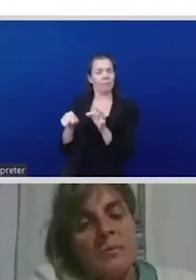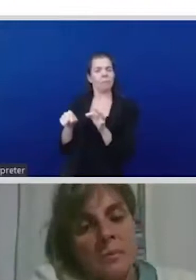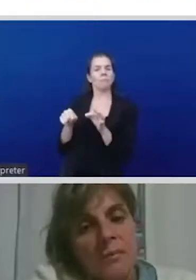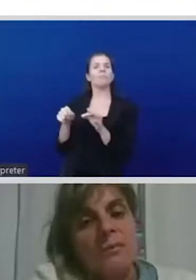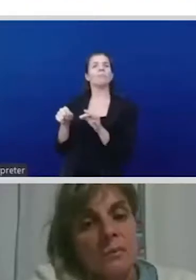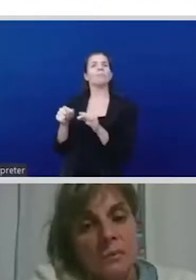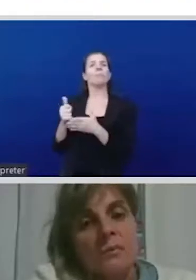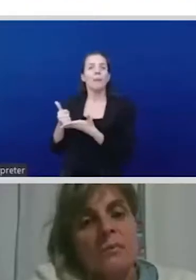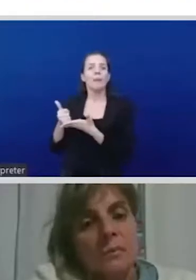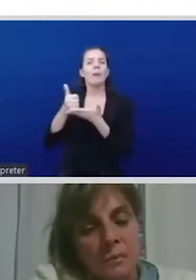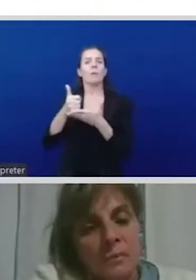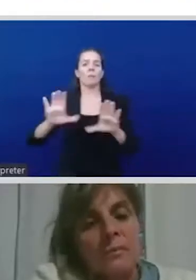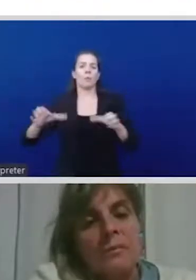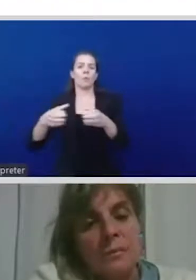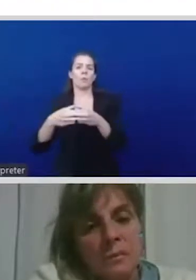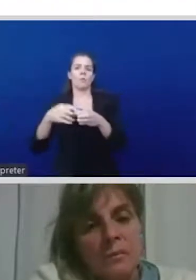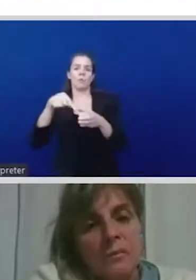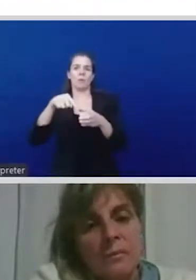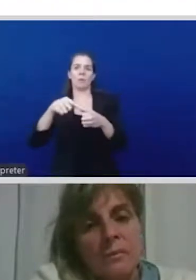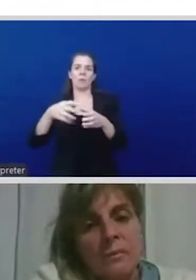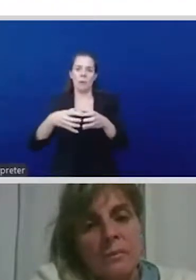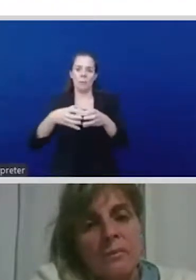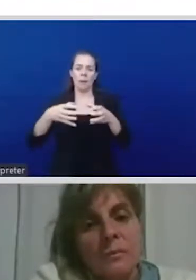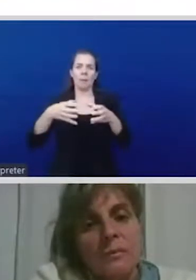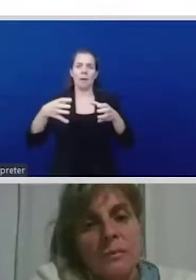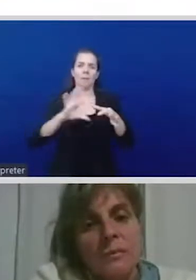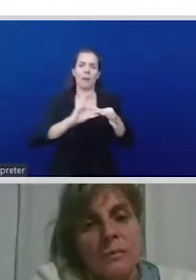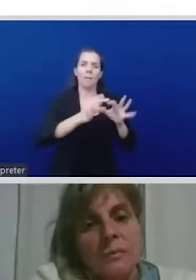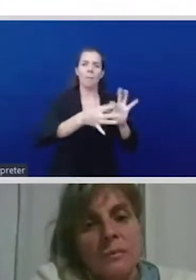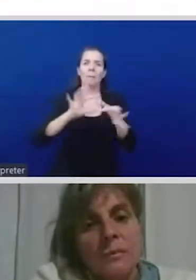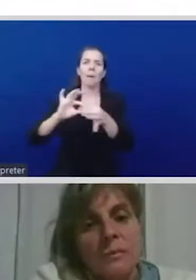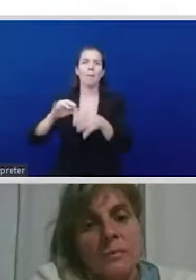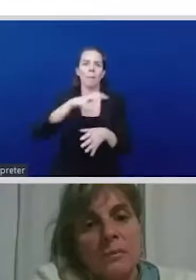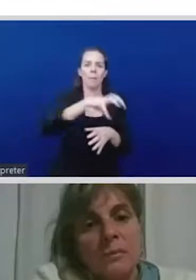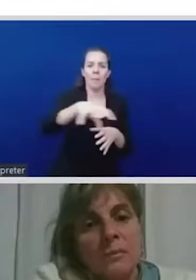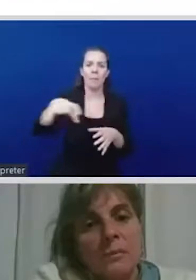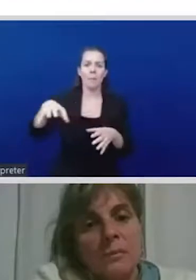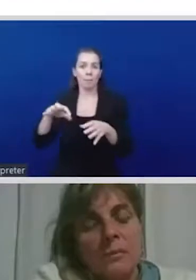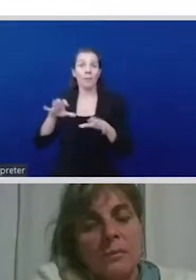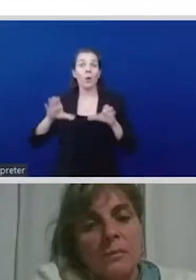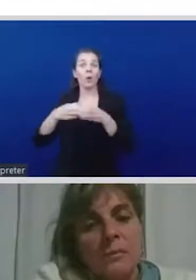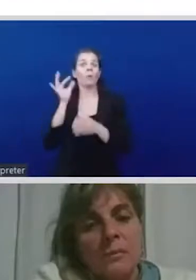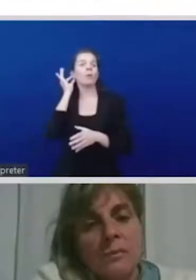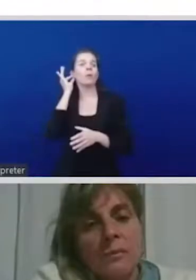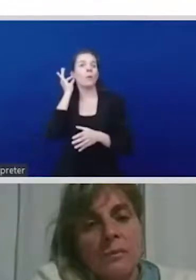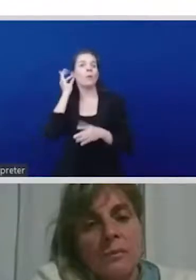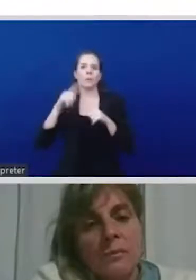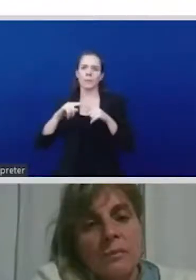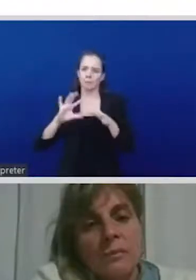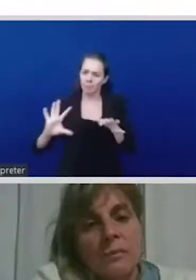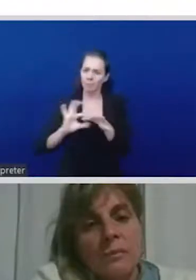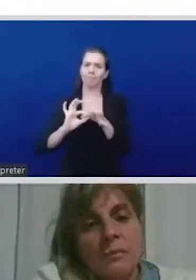this is something that we've observed during the pandemic as well and secondly about migration